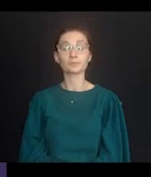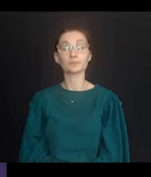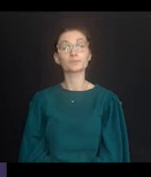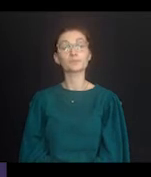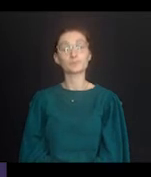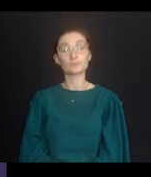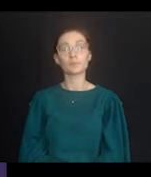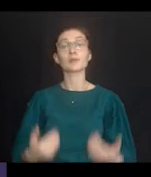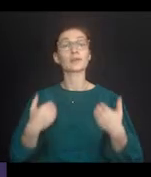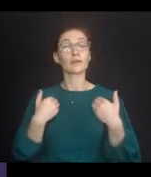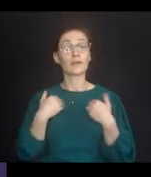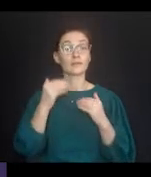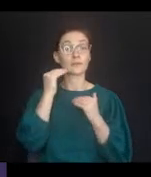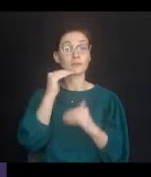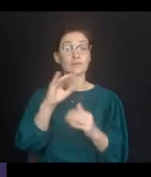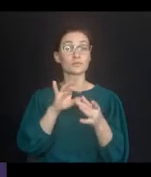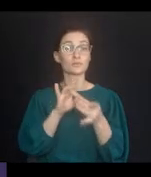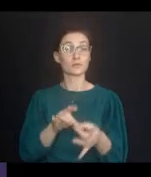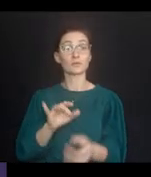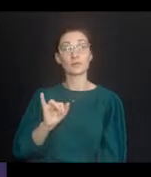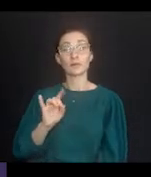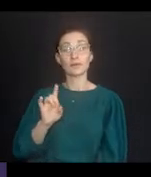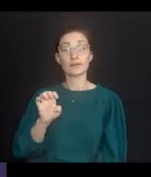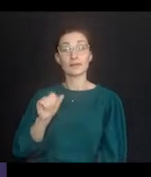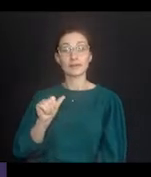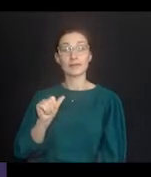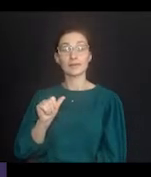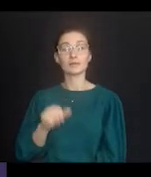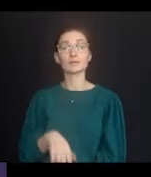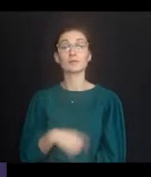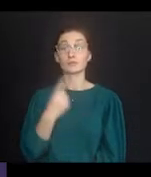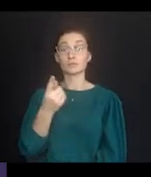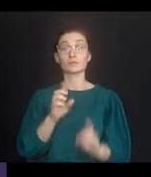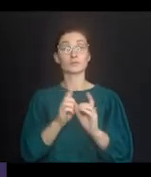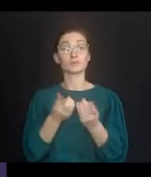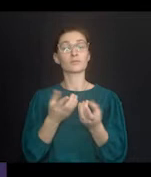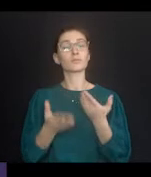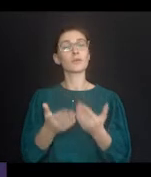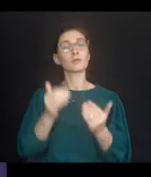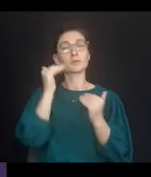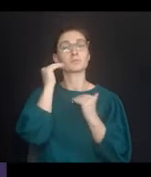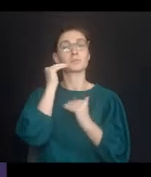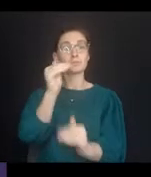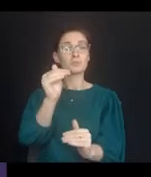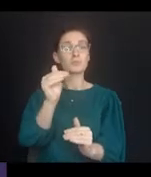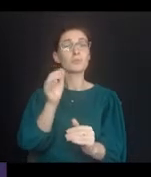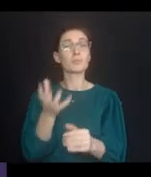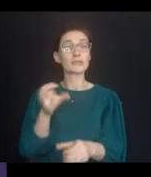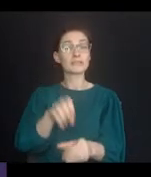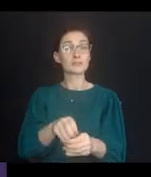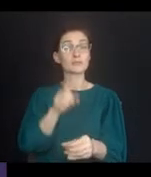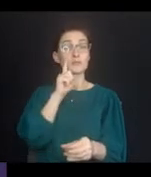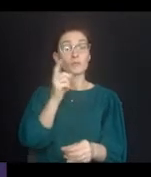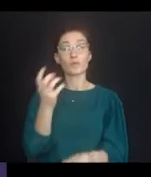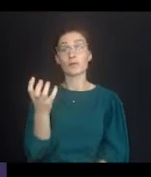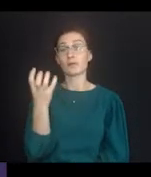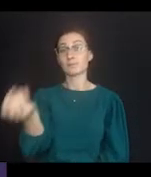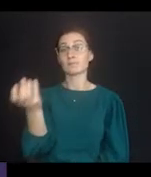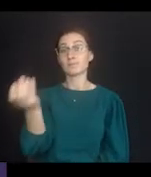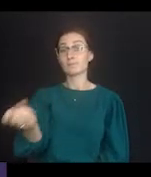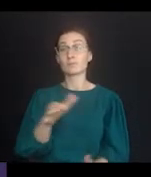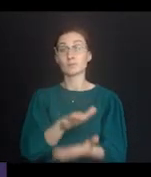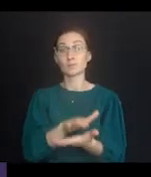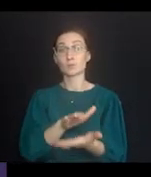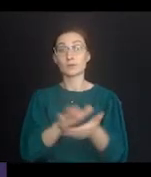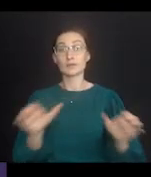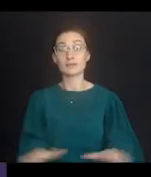There are limitations under the IDEA. A district may place reasonable limits on the participation in extracurricular